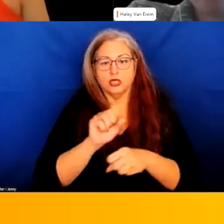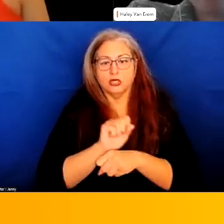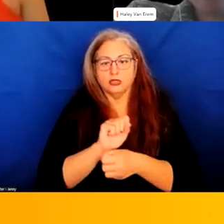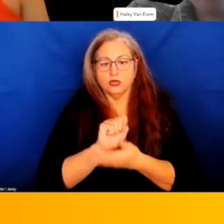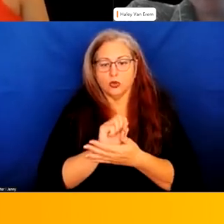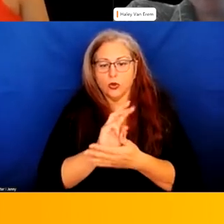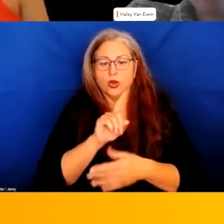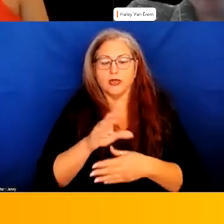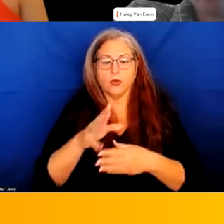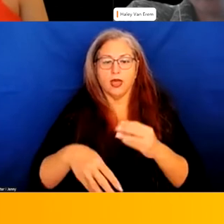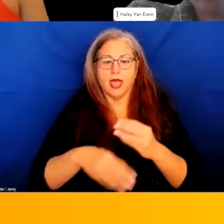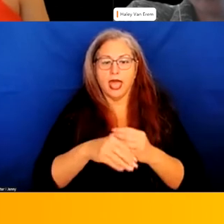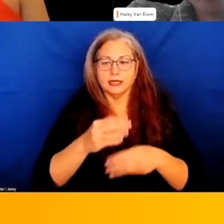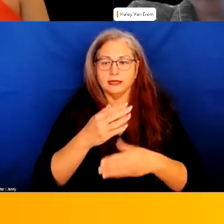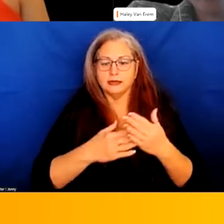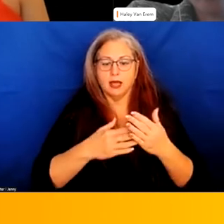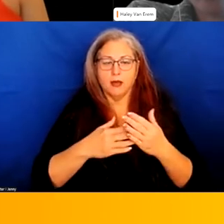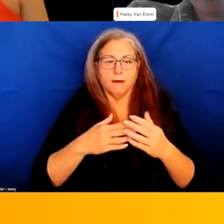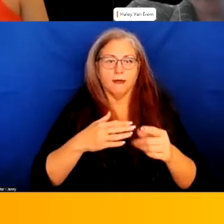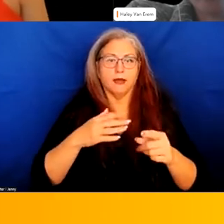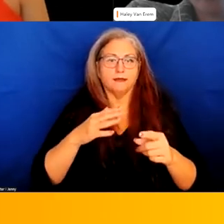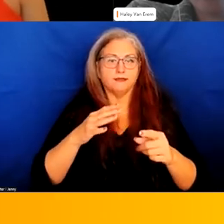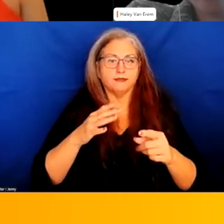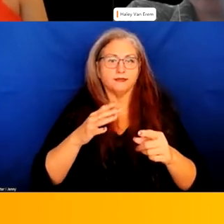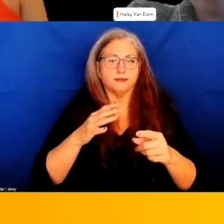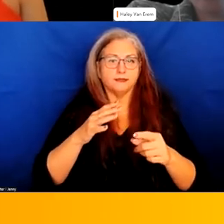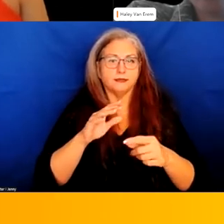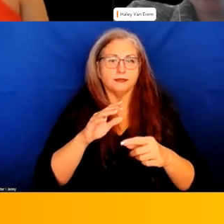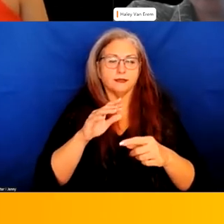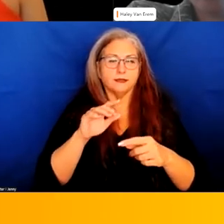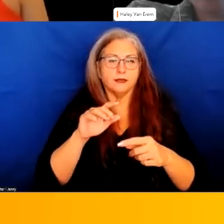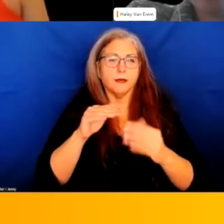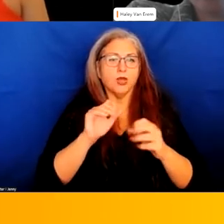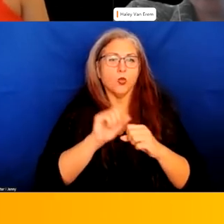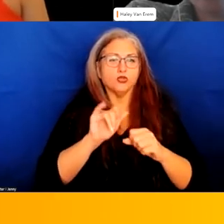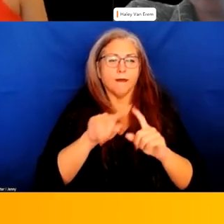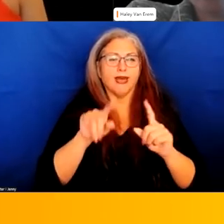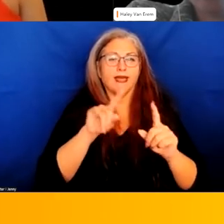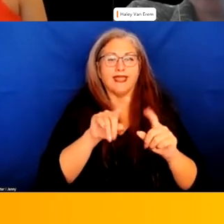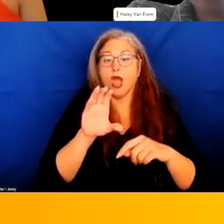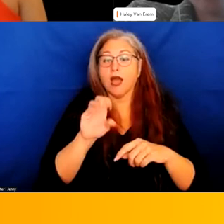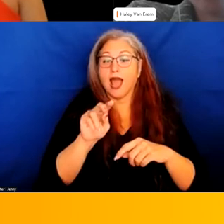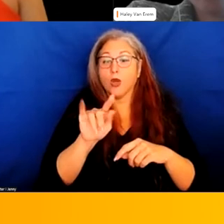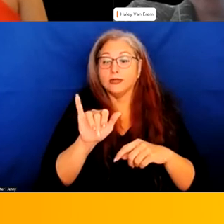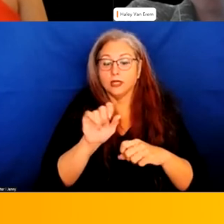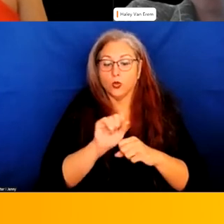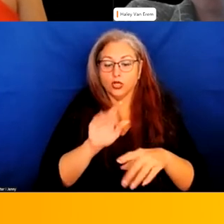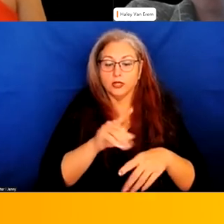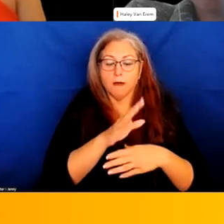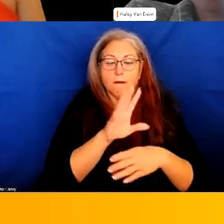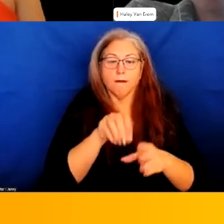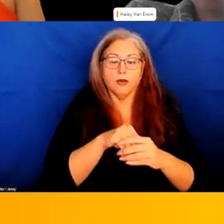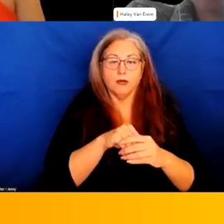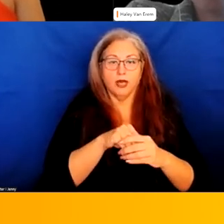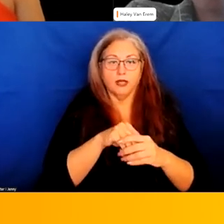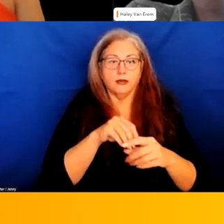they're adding on some peer workers as well um but they are they're county workers you know they're part of the county government